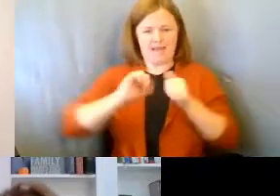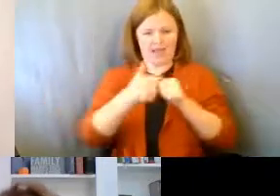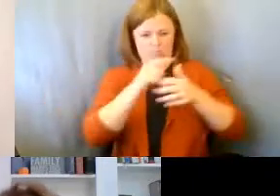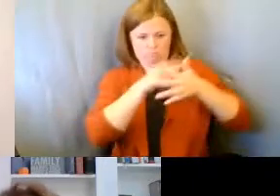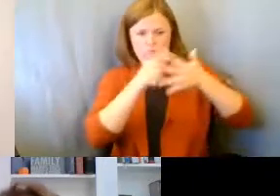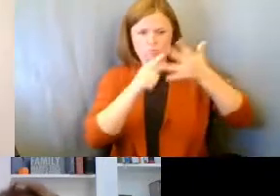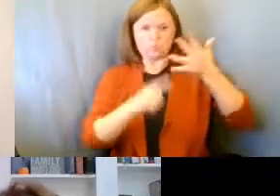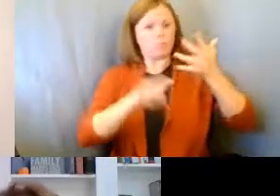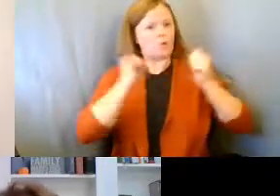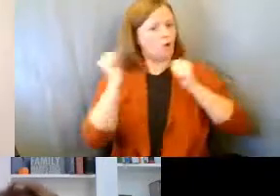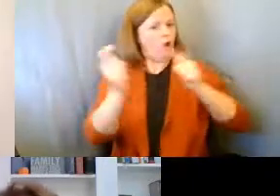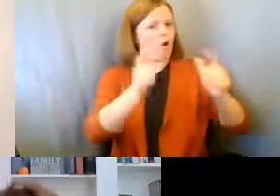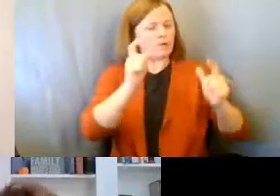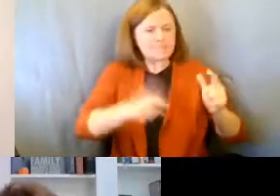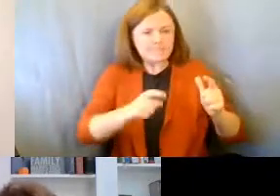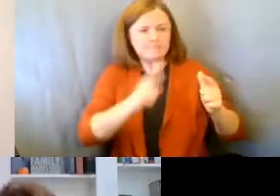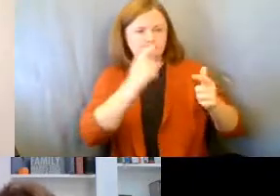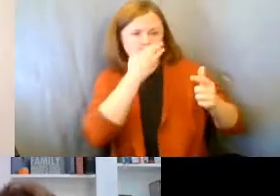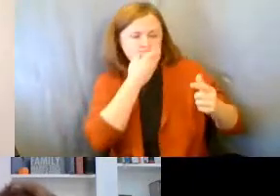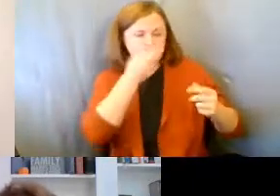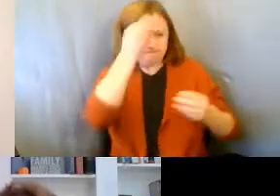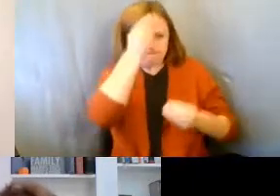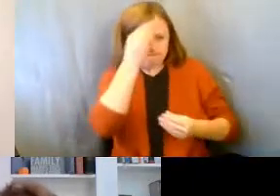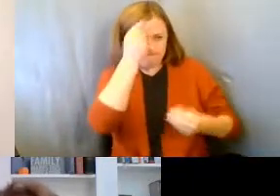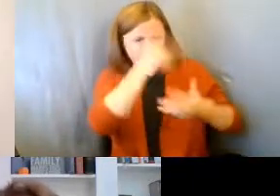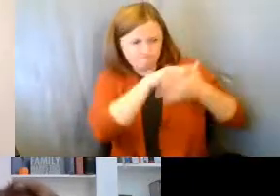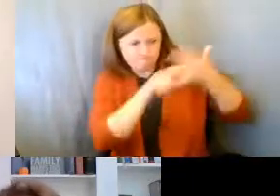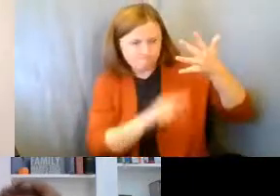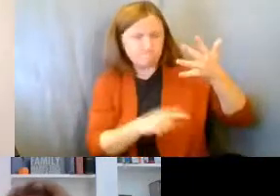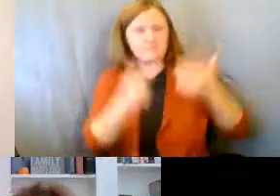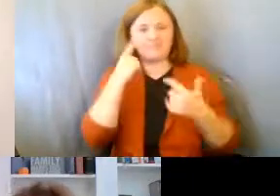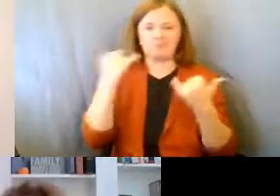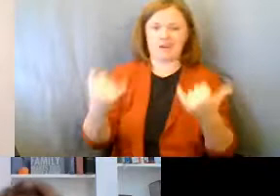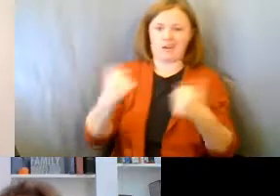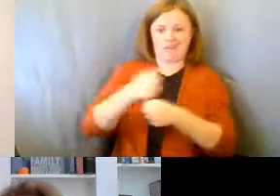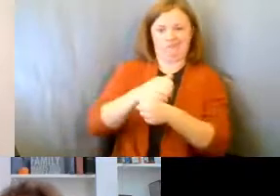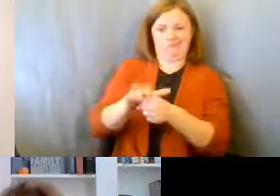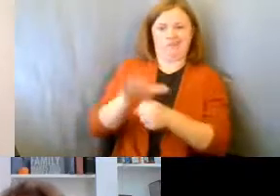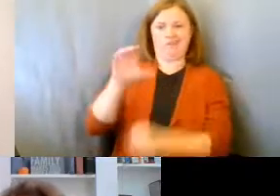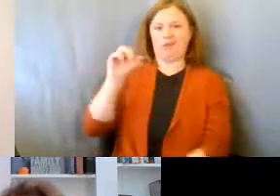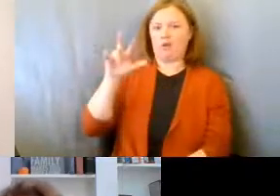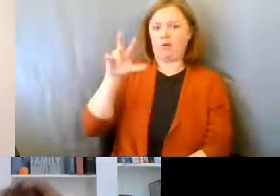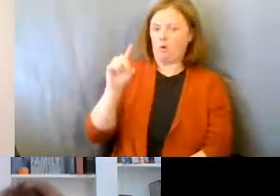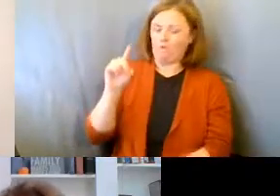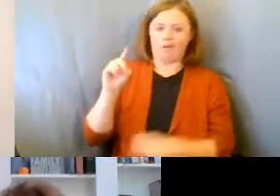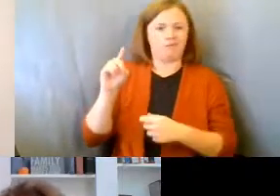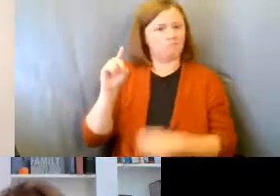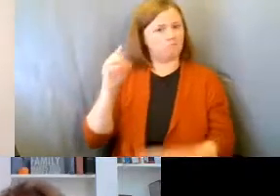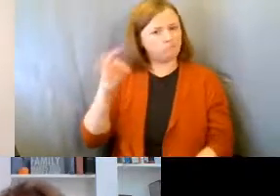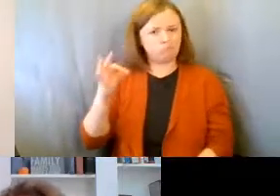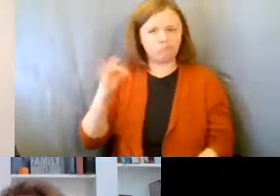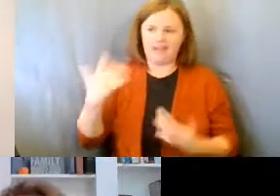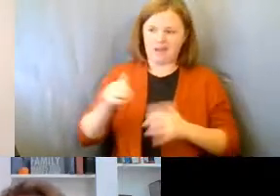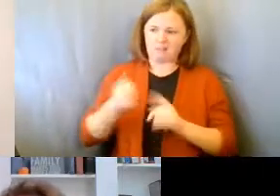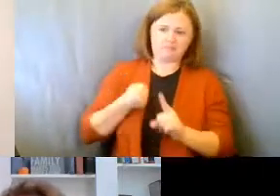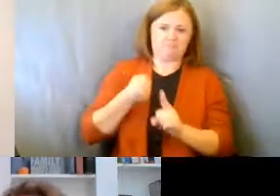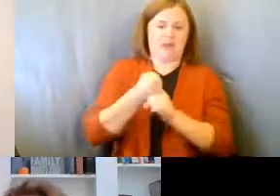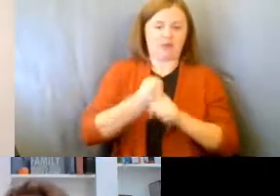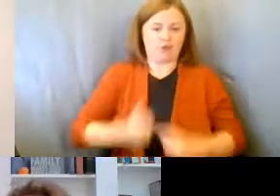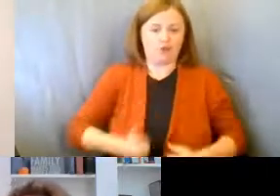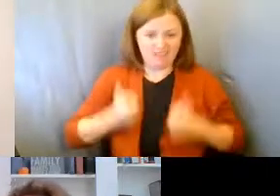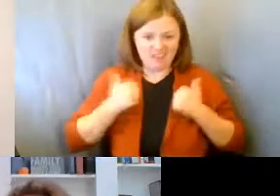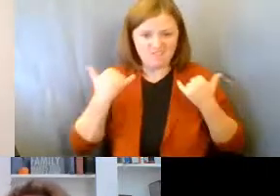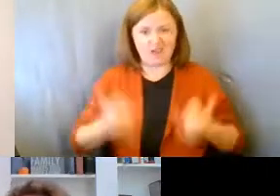Um, if we stop and we look right now at COVID and how COVID and all of this stuff has kind of impacted our life,